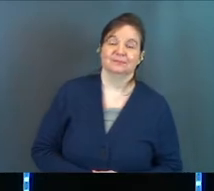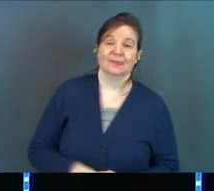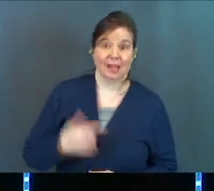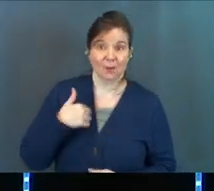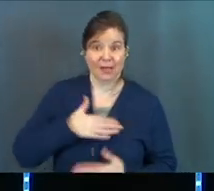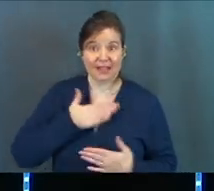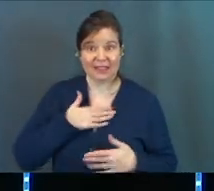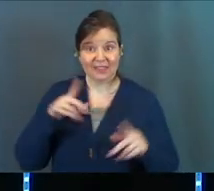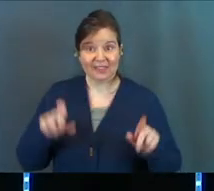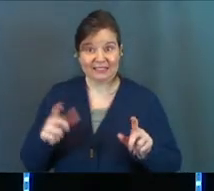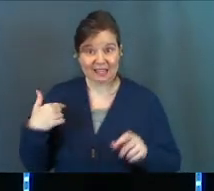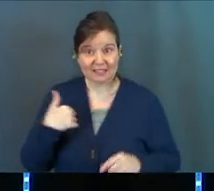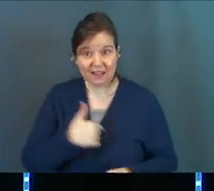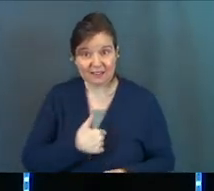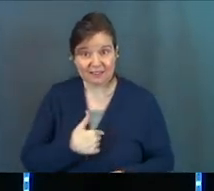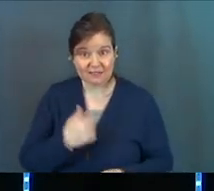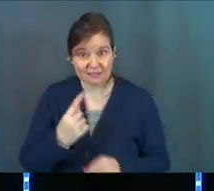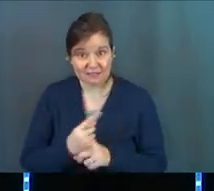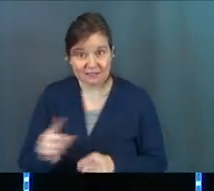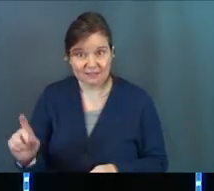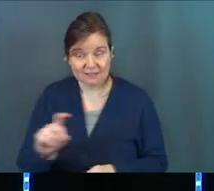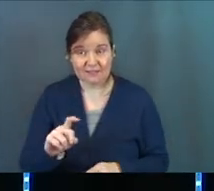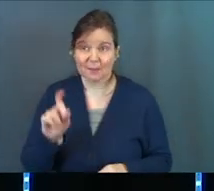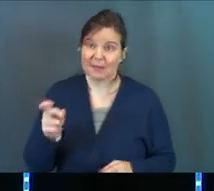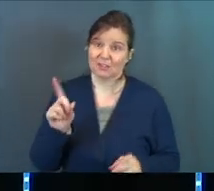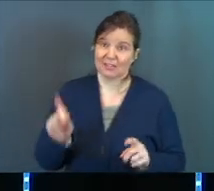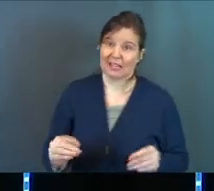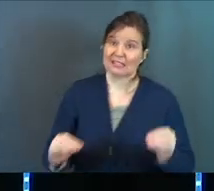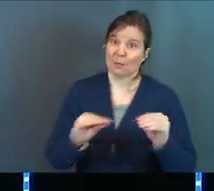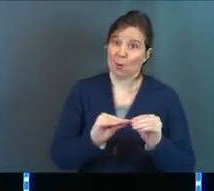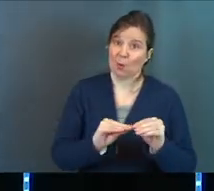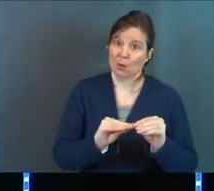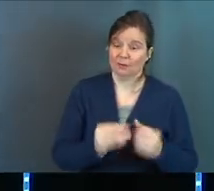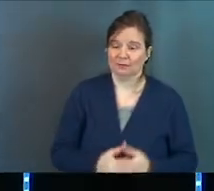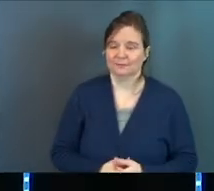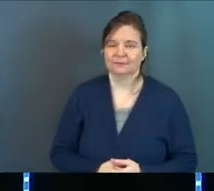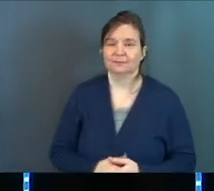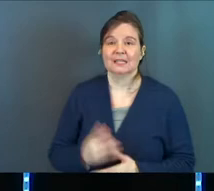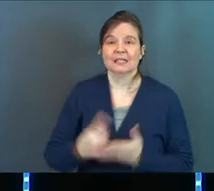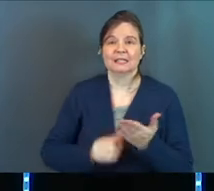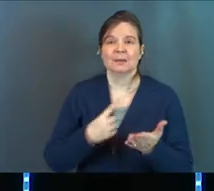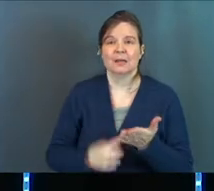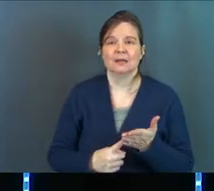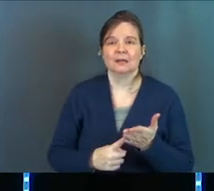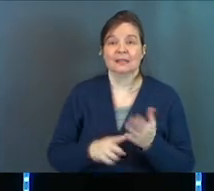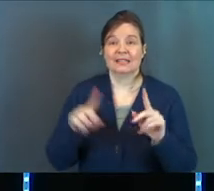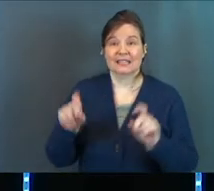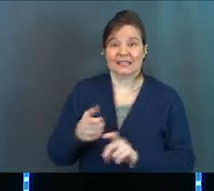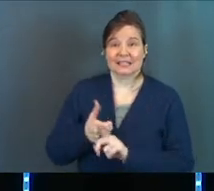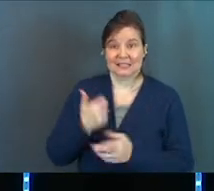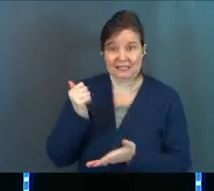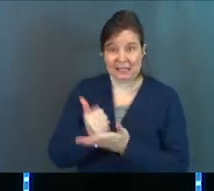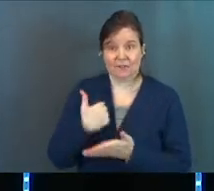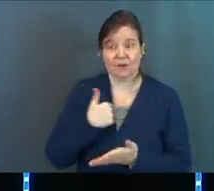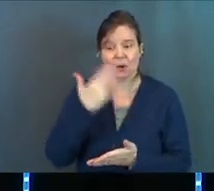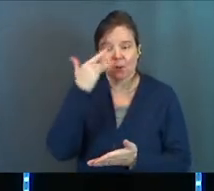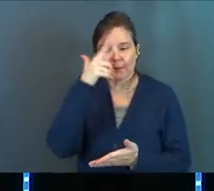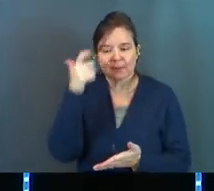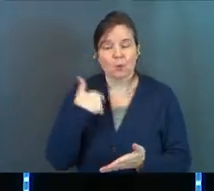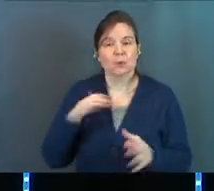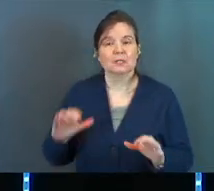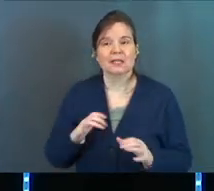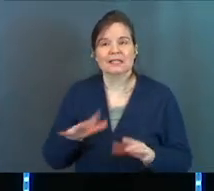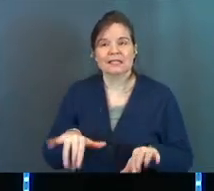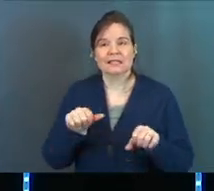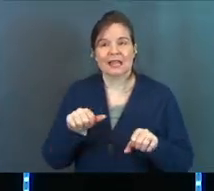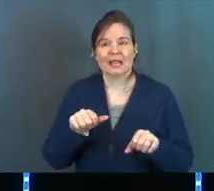And aren't we glad they test us? Maybe they should have tested more. Sometimes the test is helpful for us because what